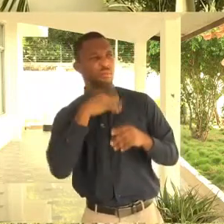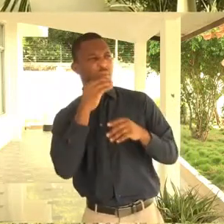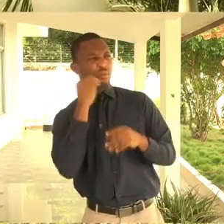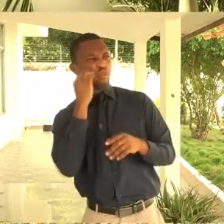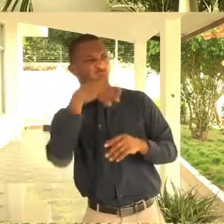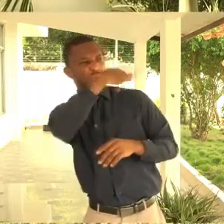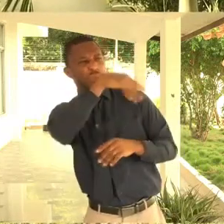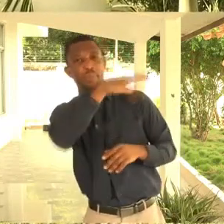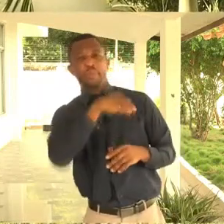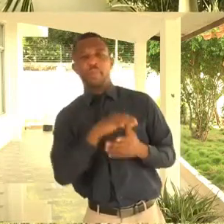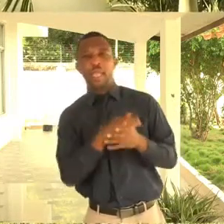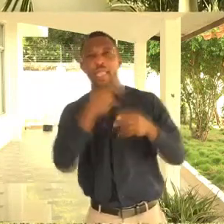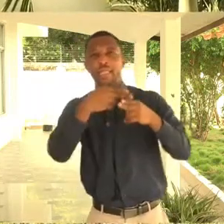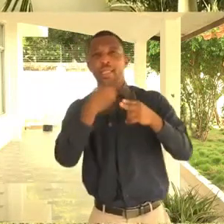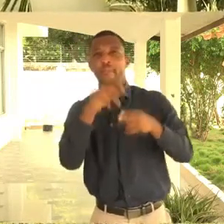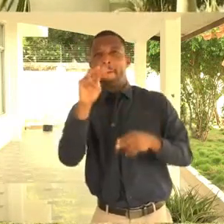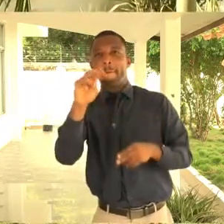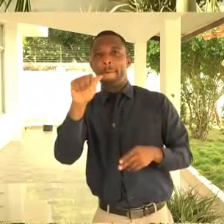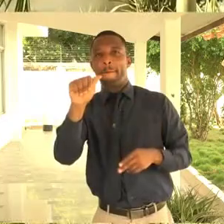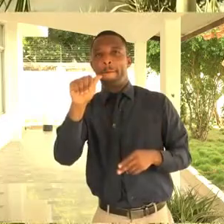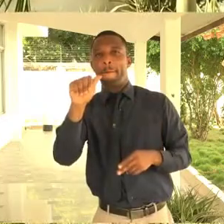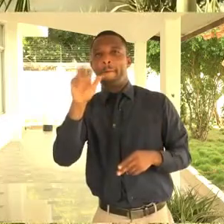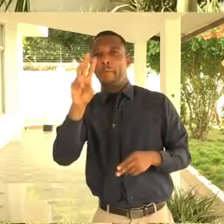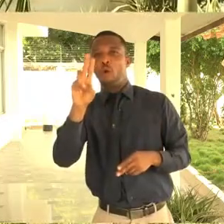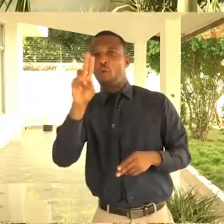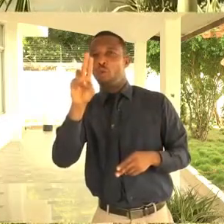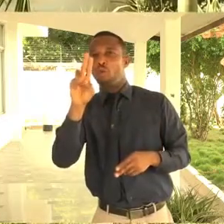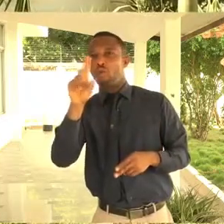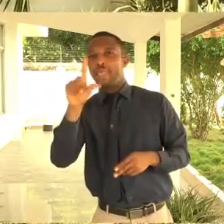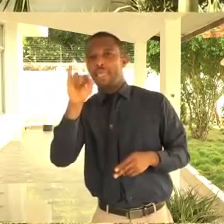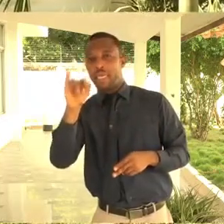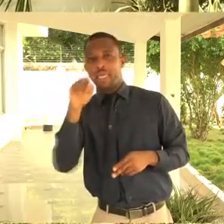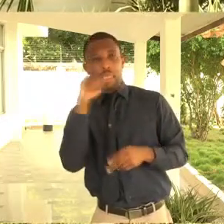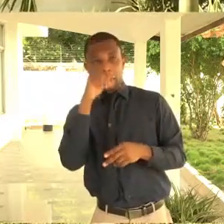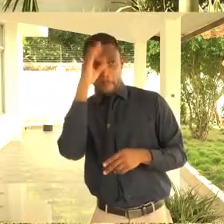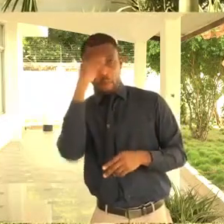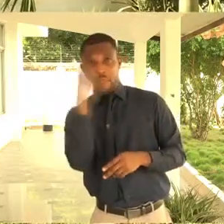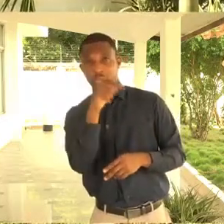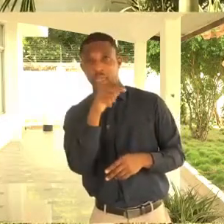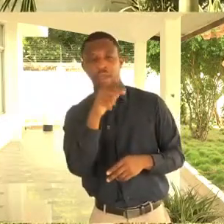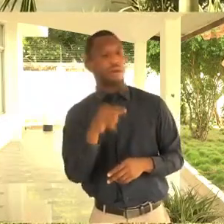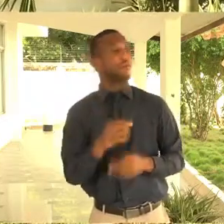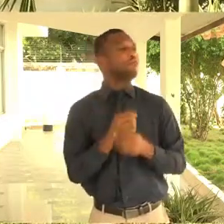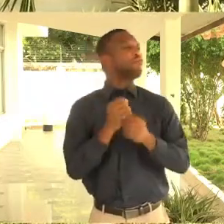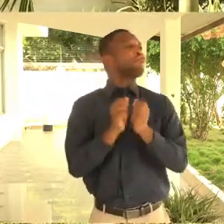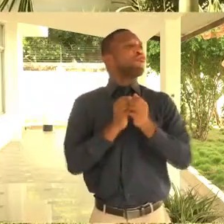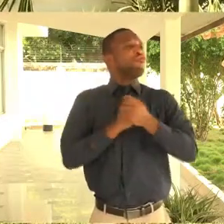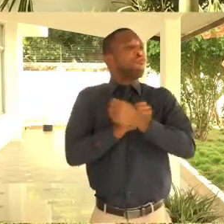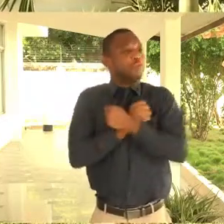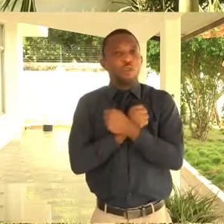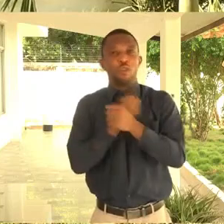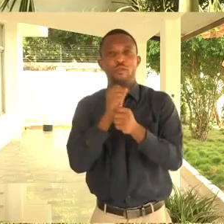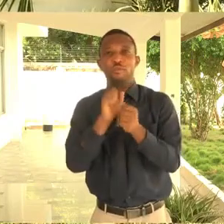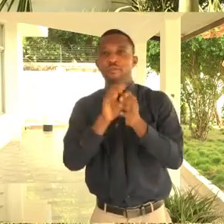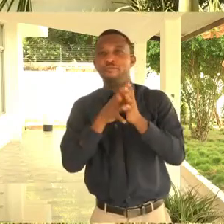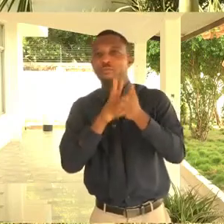I don't know where he is now. He's called Mauli. And this guy will go to the cinema and watch a movie and come back home. You don't need to